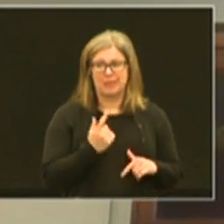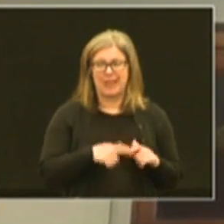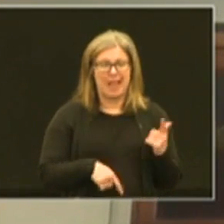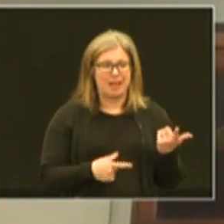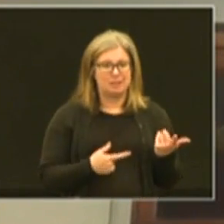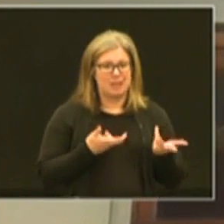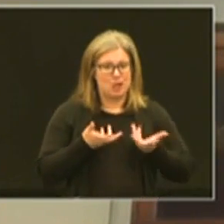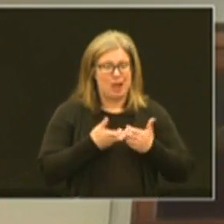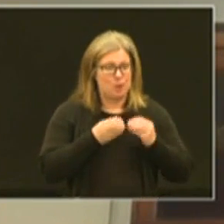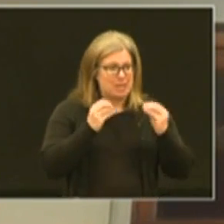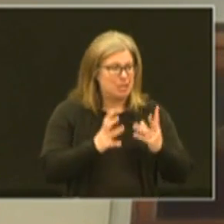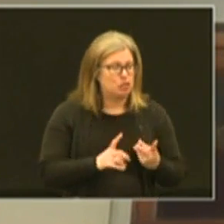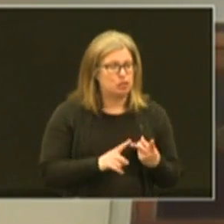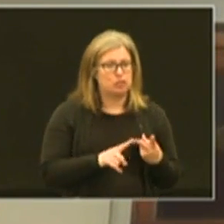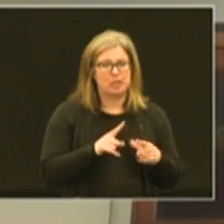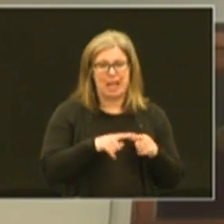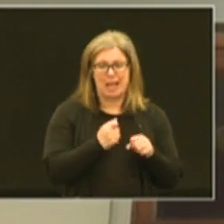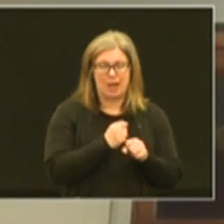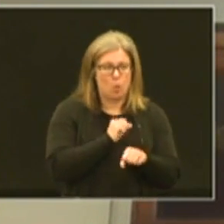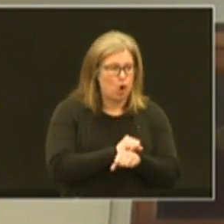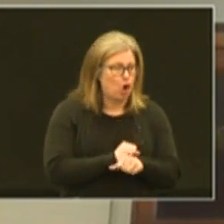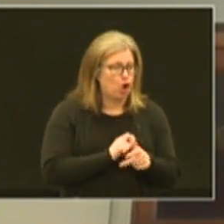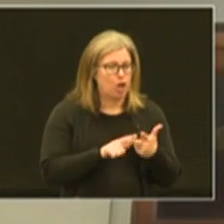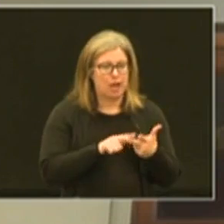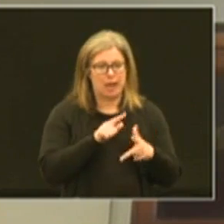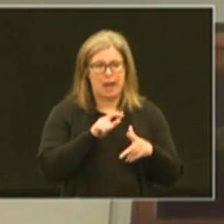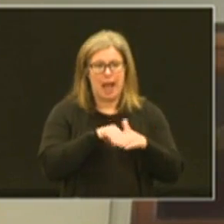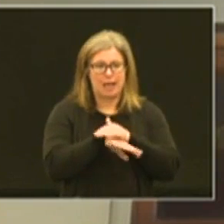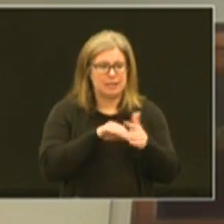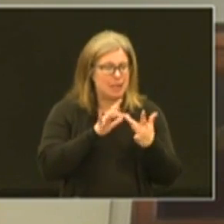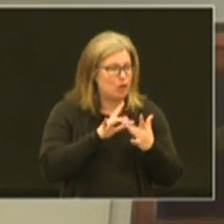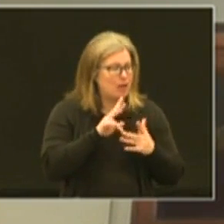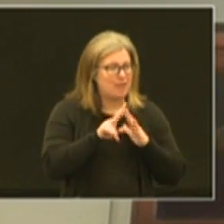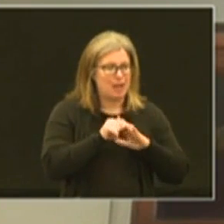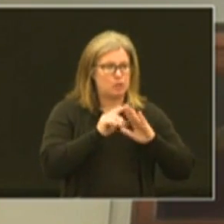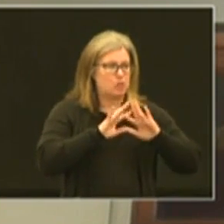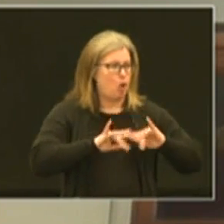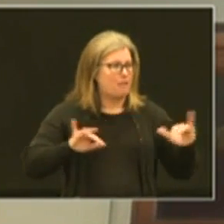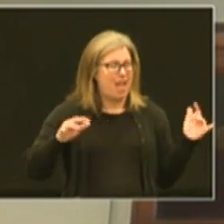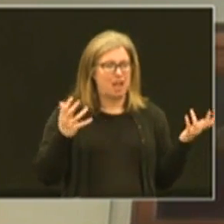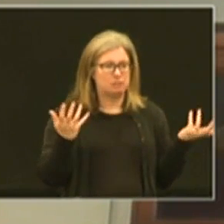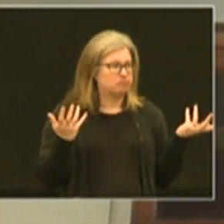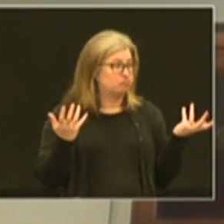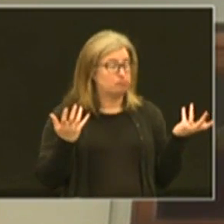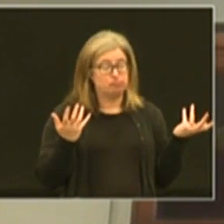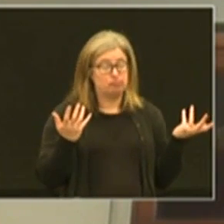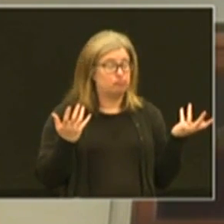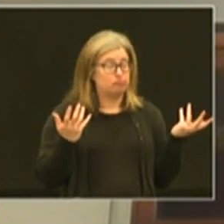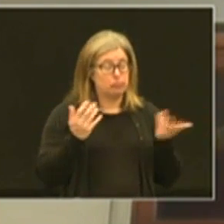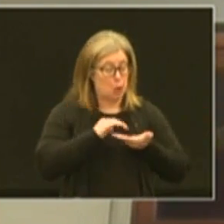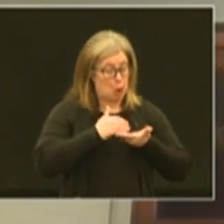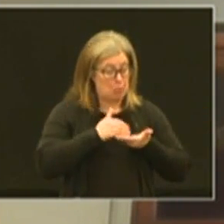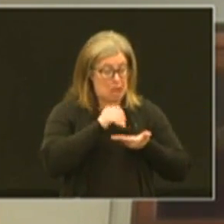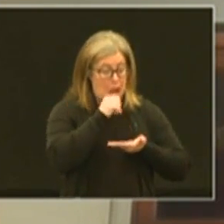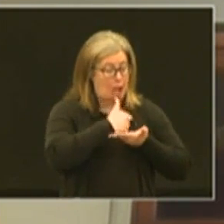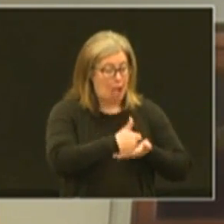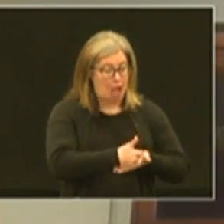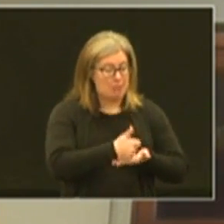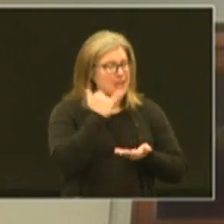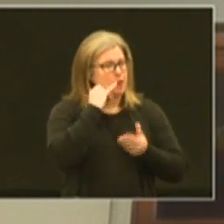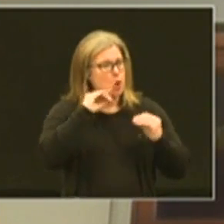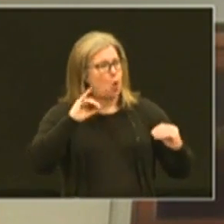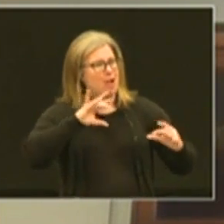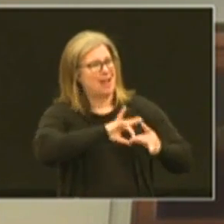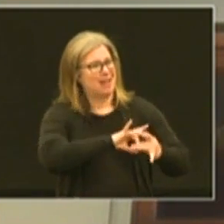to interact with teachers get that work it access the internet videos all of those things the chromebook doesn't help without